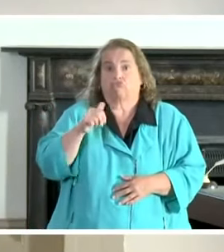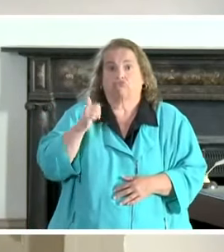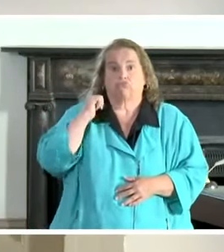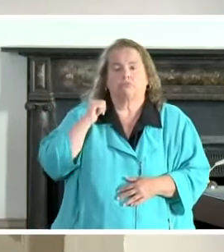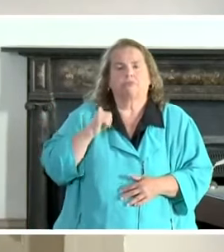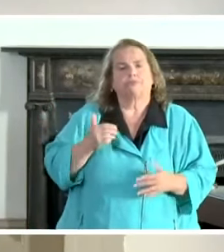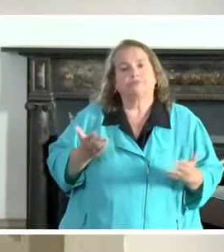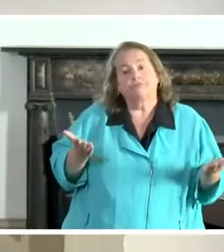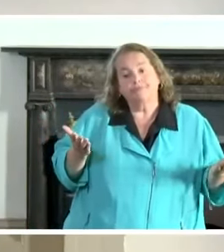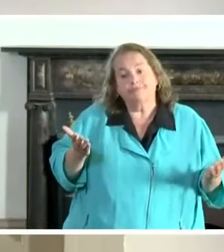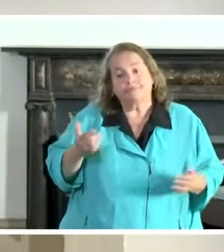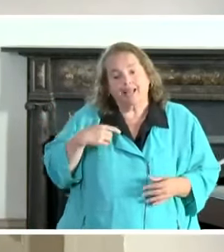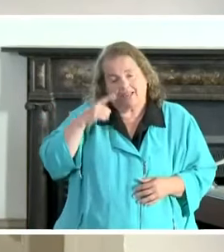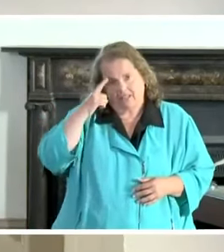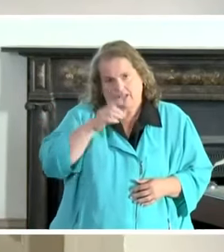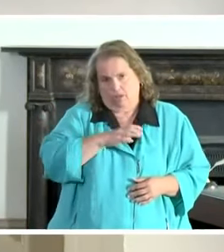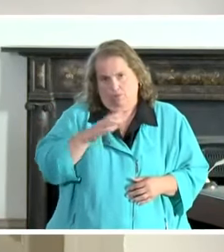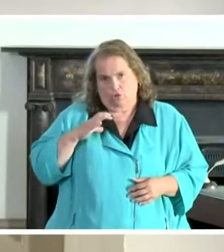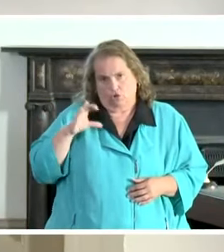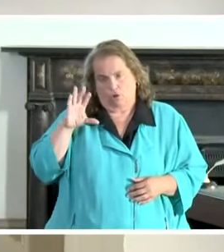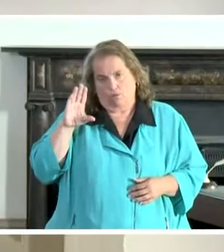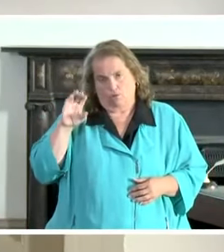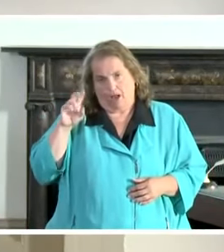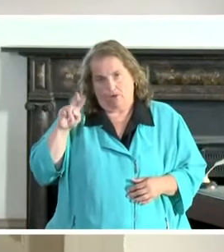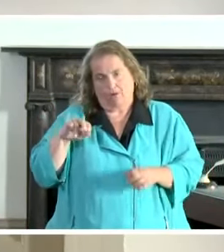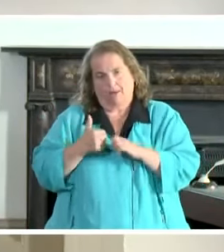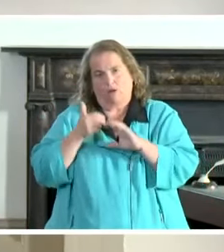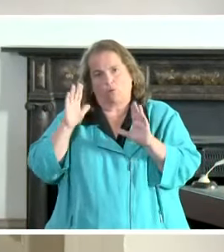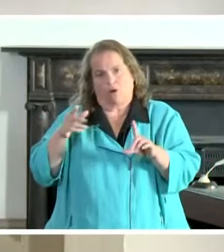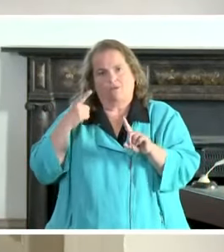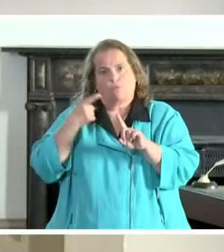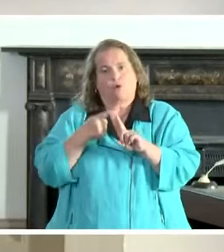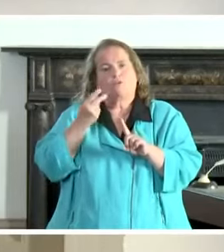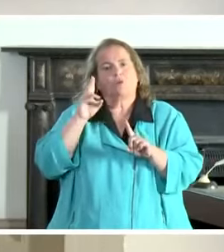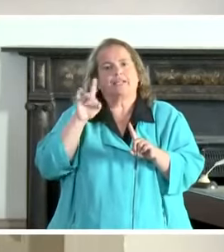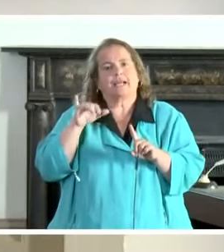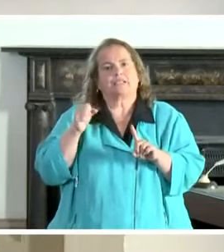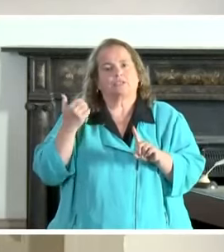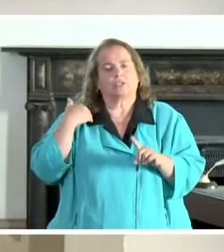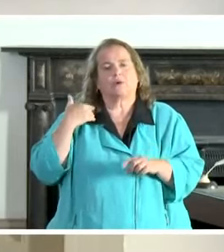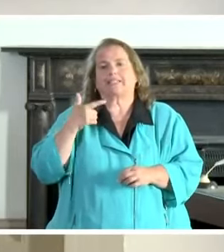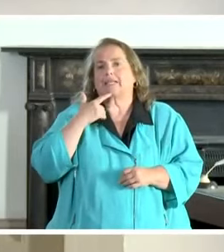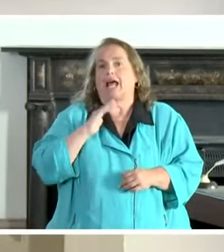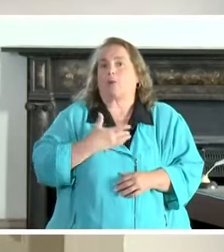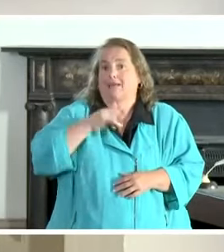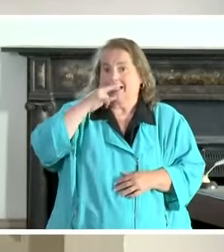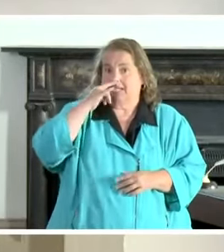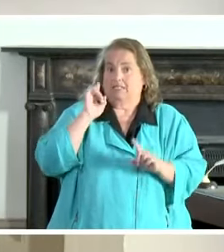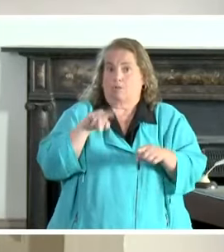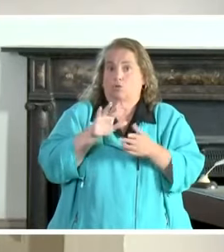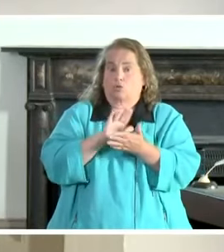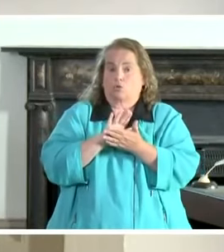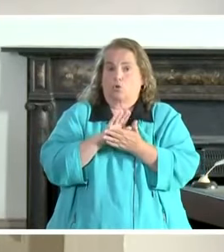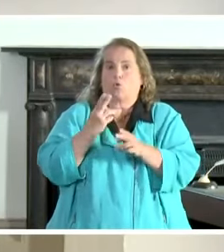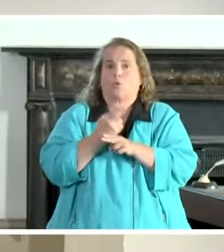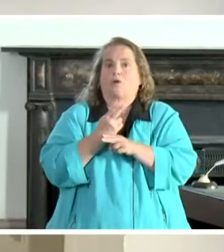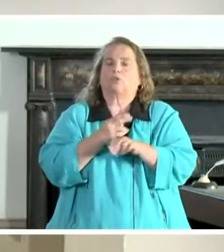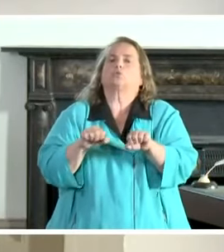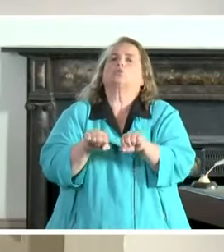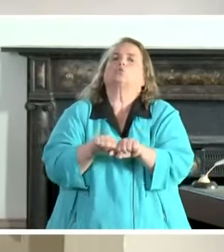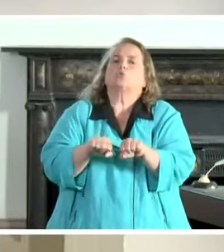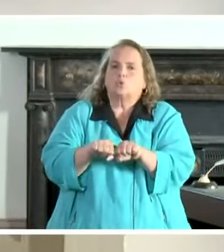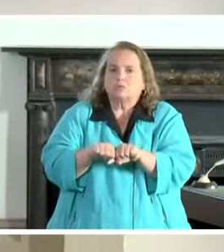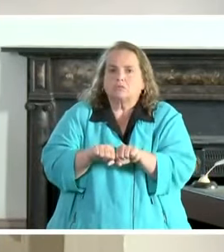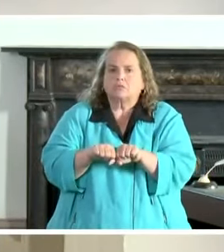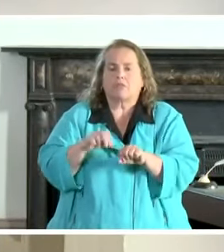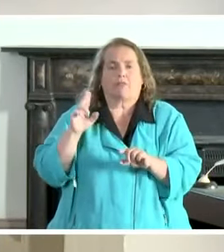Well, think Commissioner Brown made a great point a couple of days ago in a meeting. He said, you know, our kids come to school wearing shoes. They come